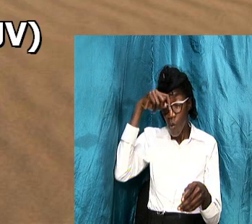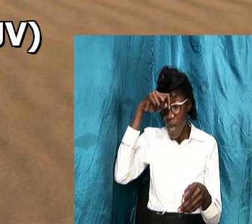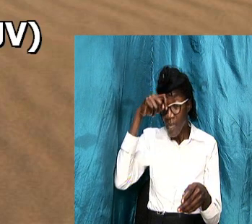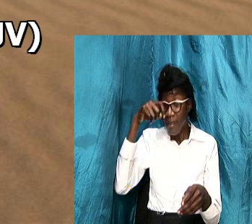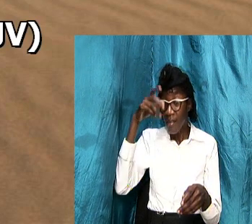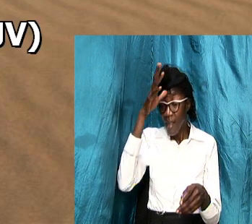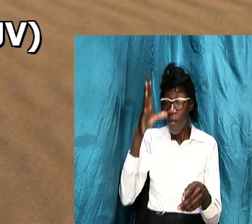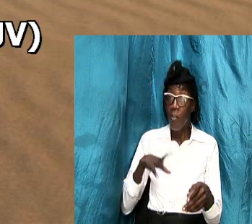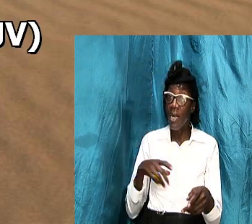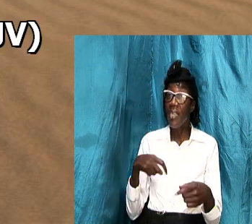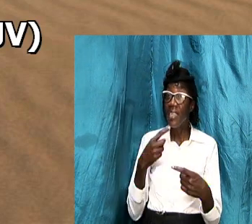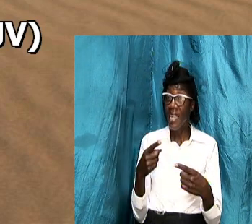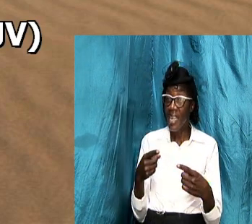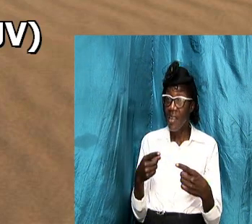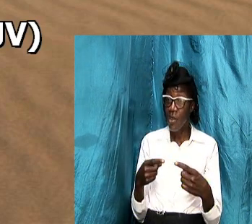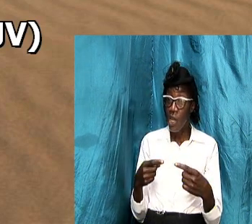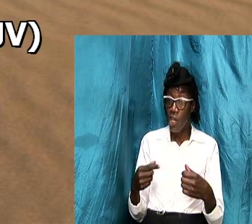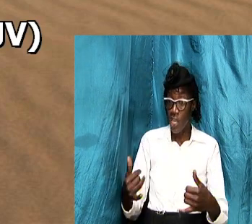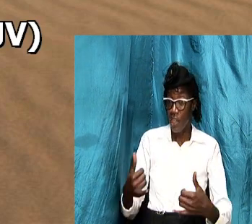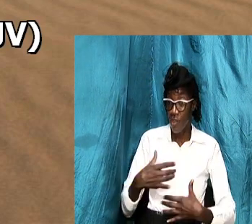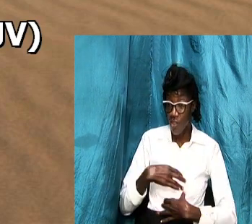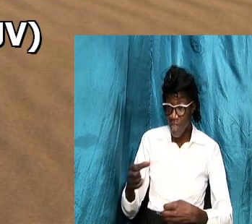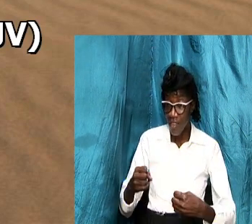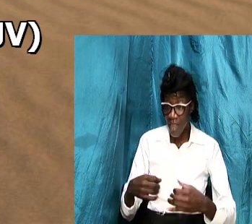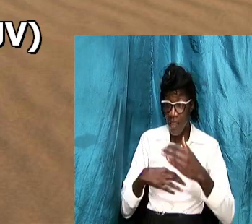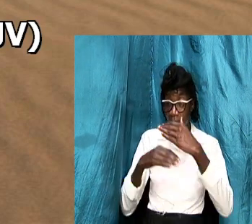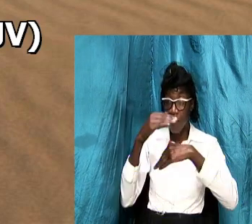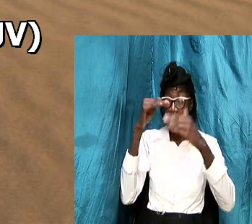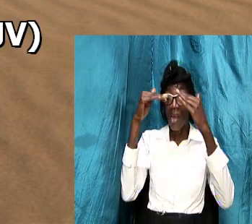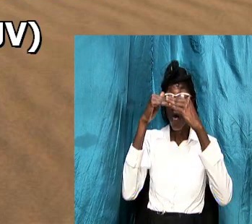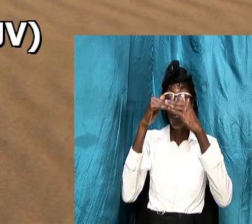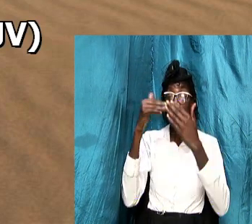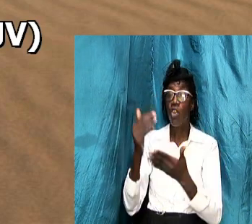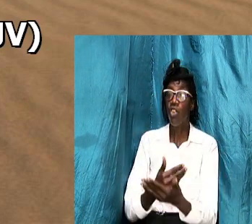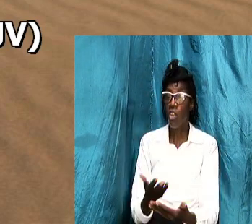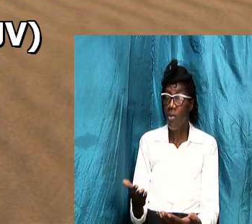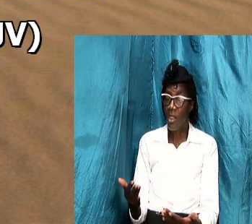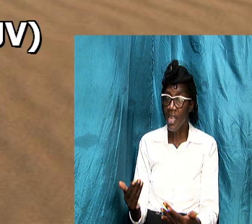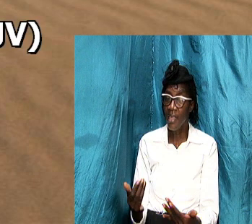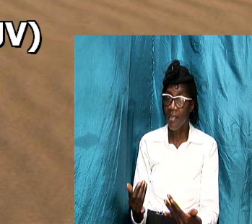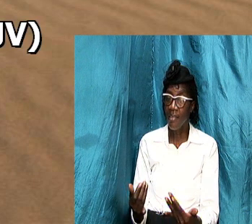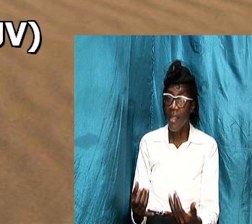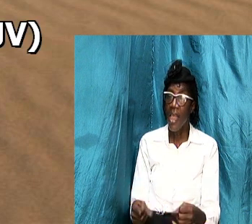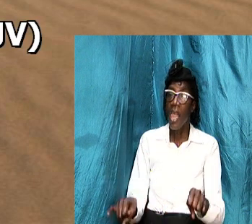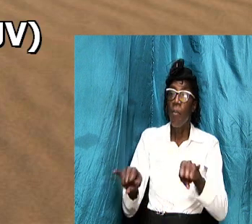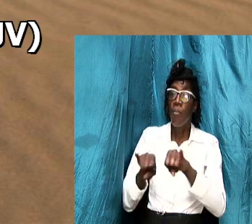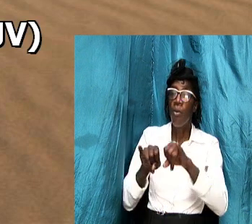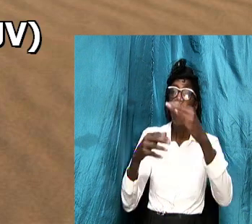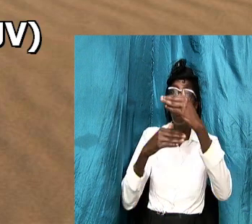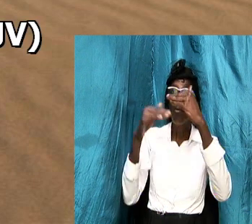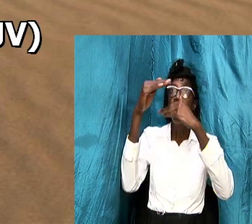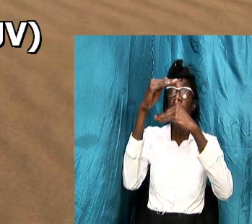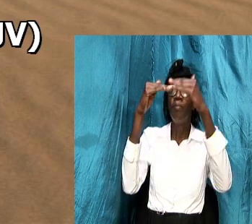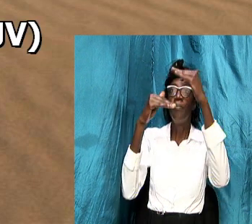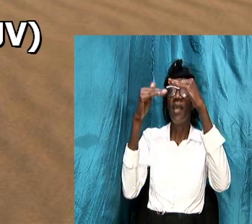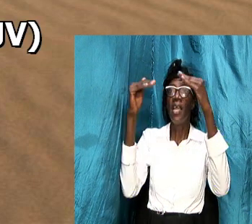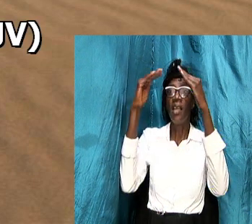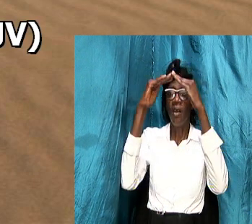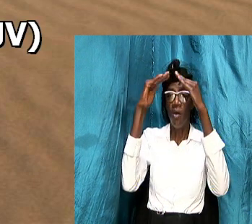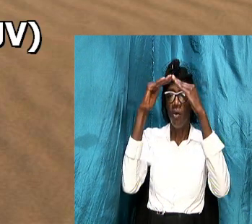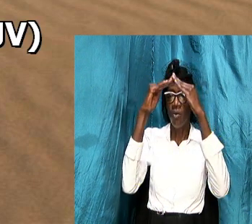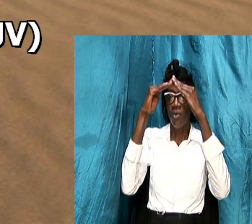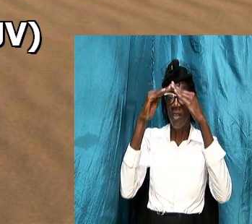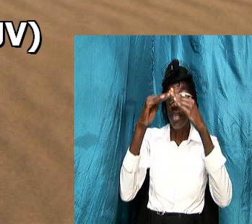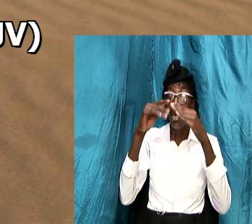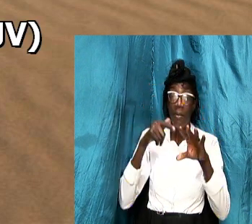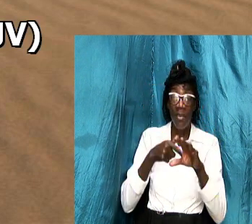interested to build up a house that some things are important in the building in this house he started out by saying if